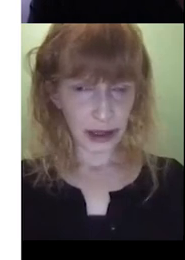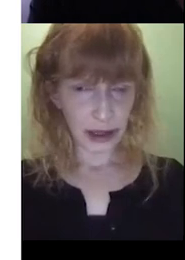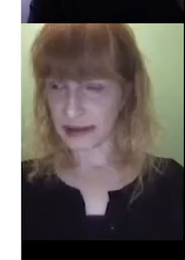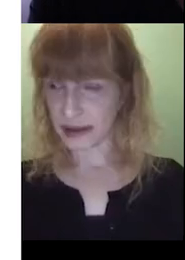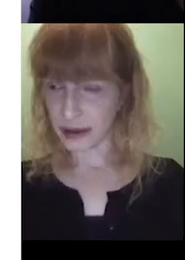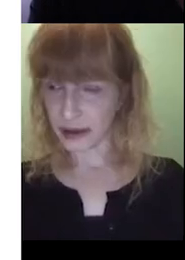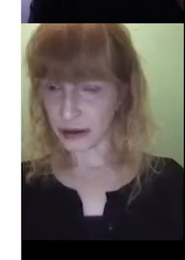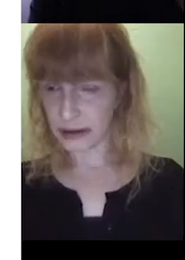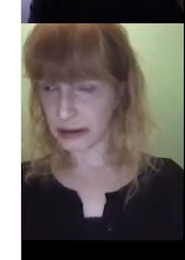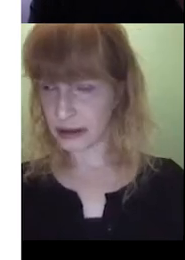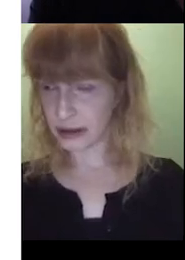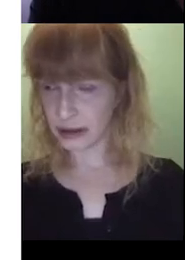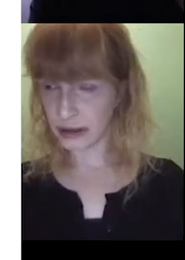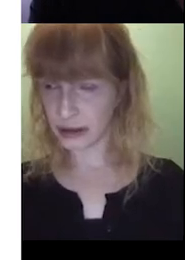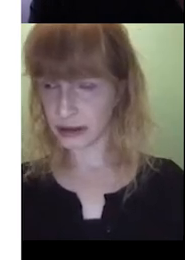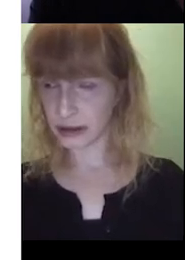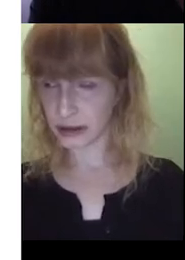then what might we say now?